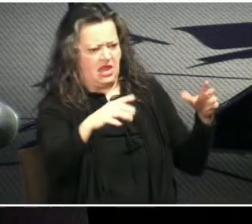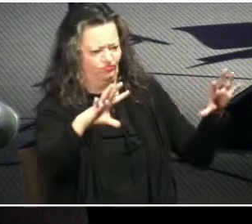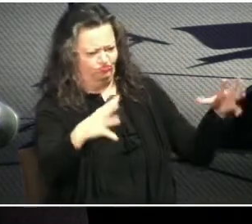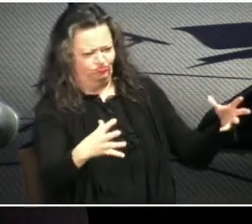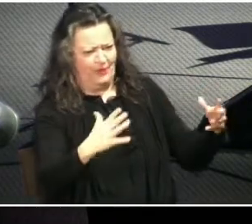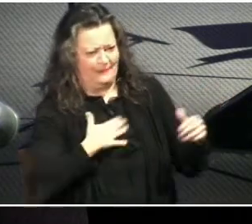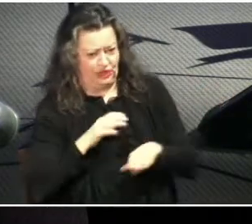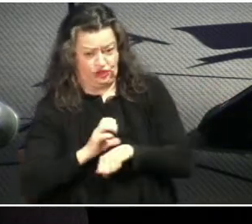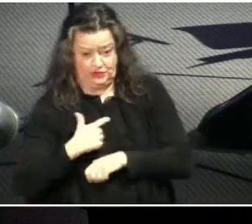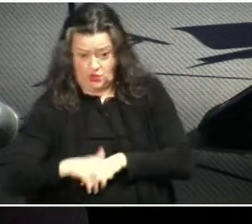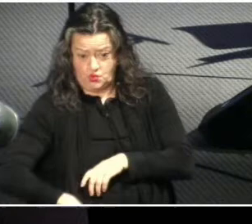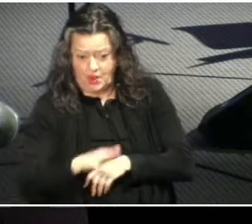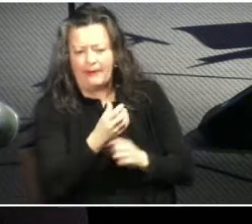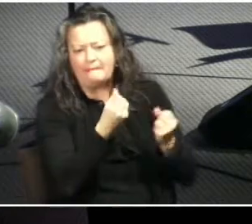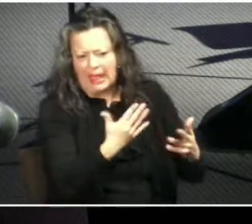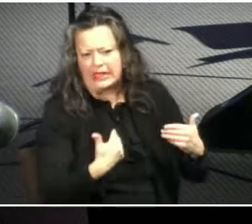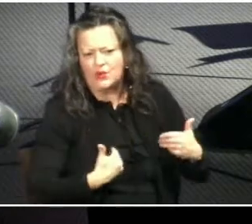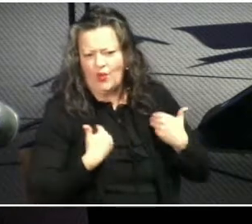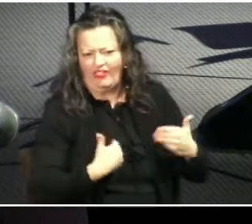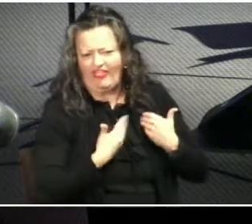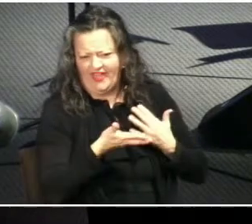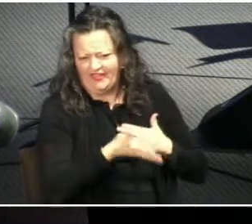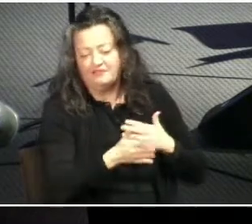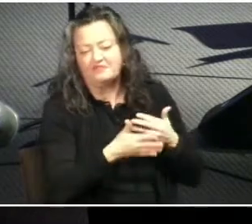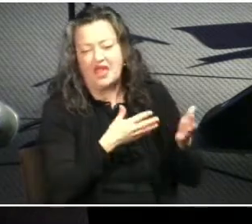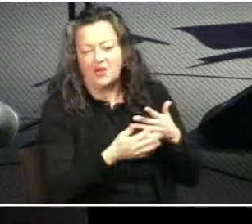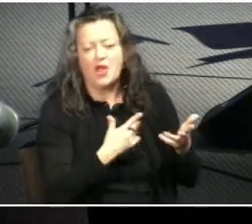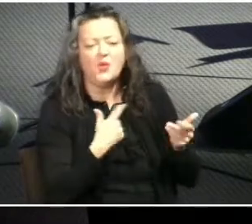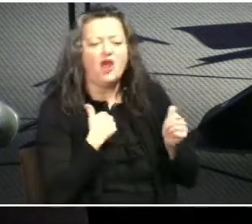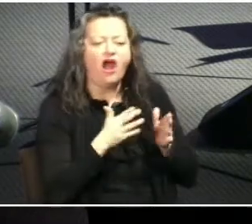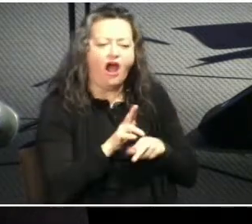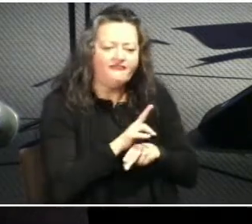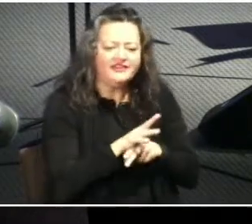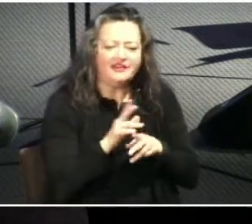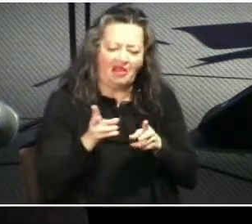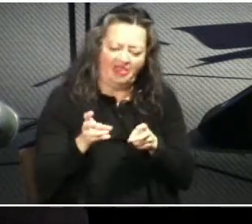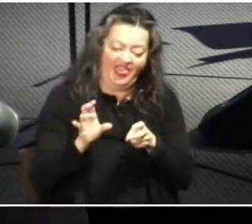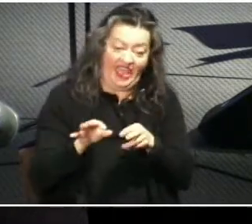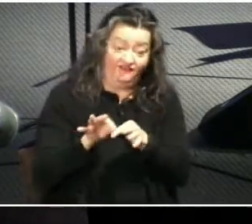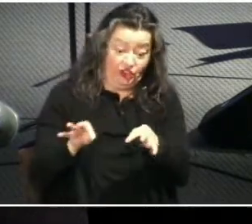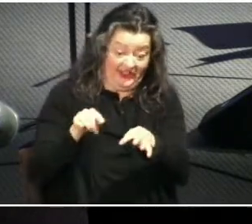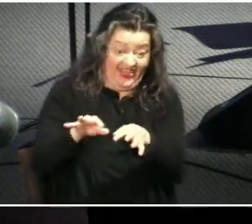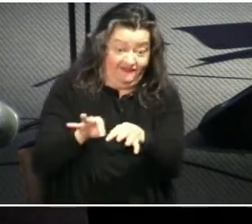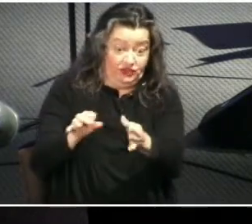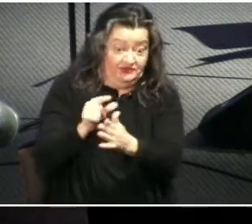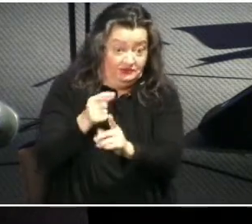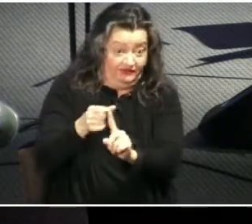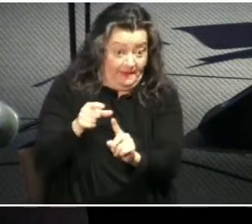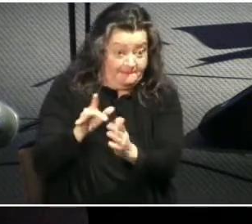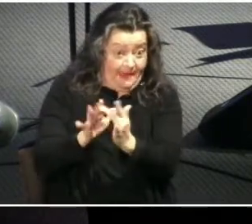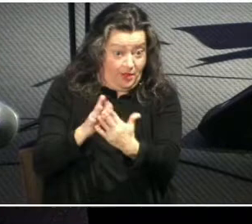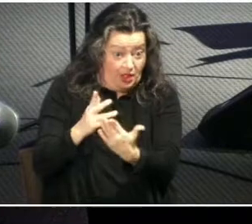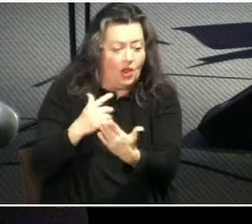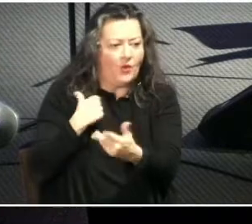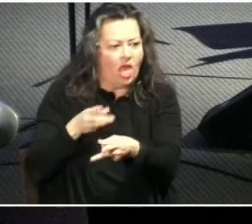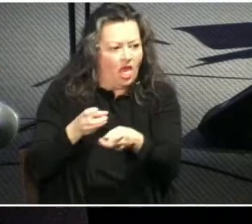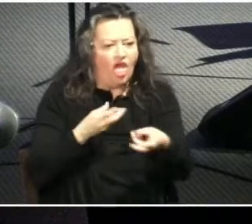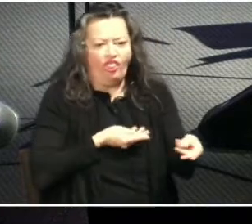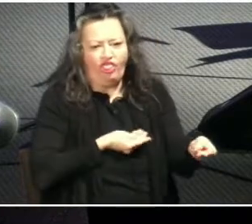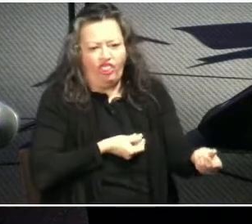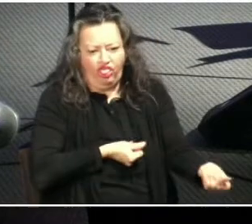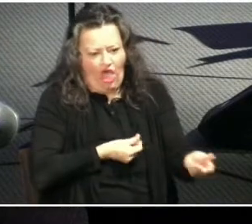in the church in which i grew up and this particular verse that we're talking about today was a joke